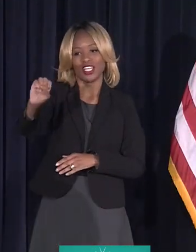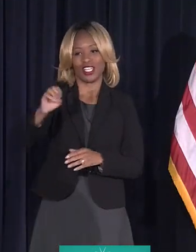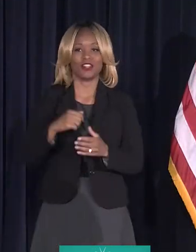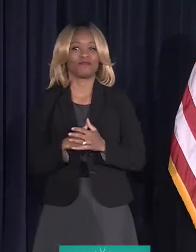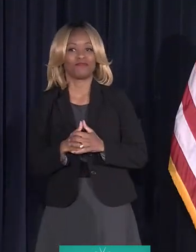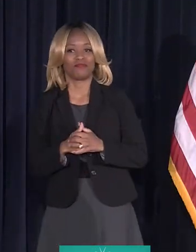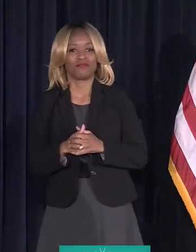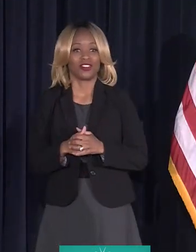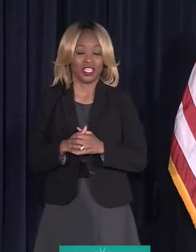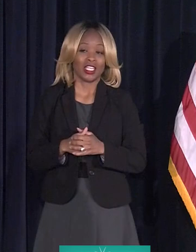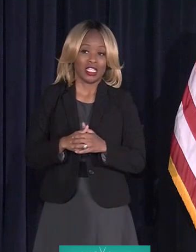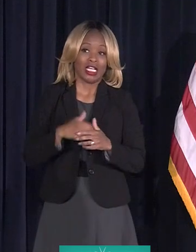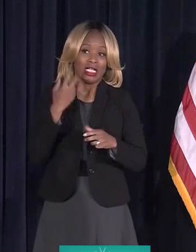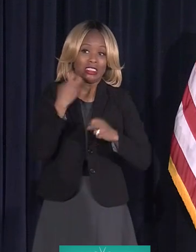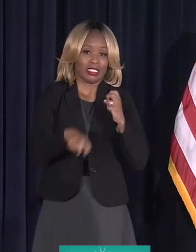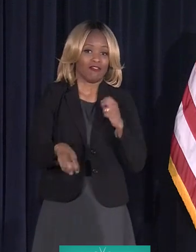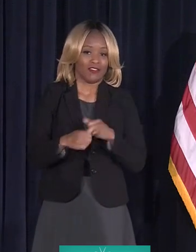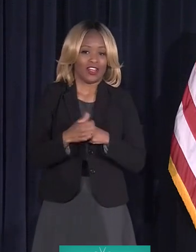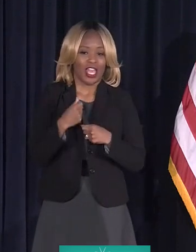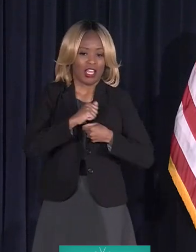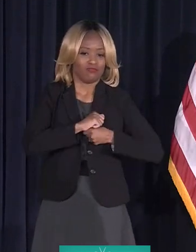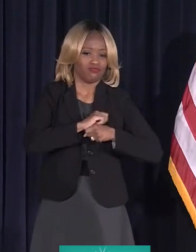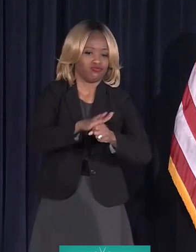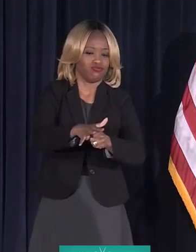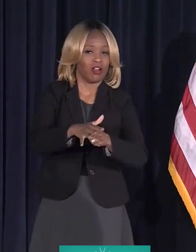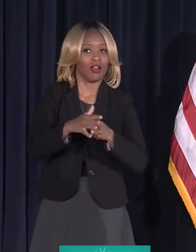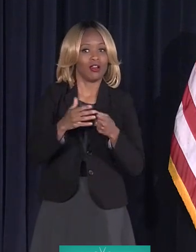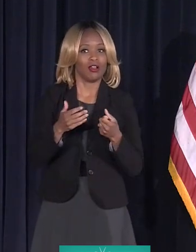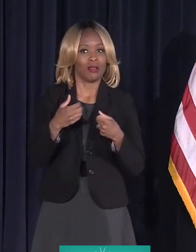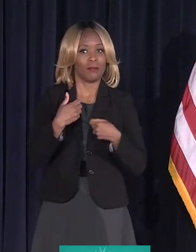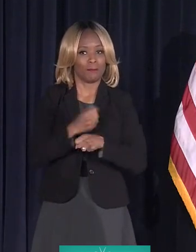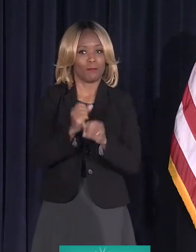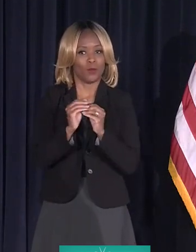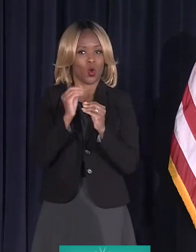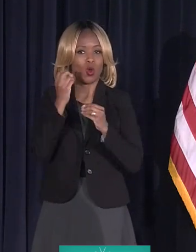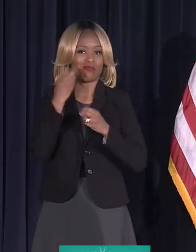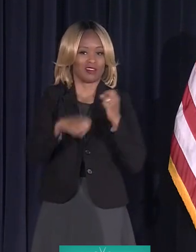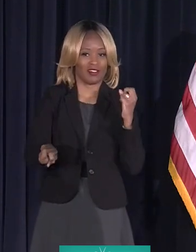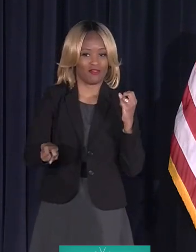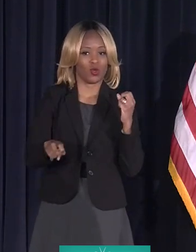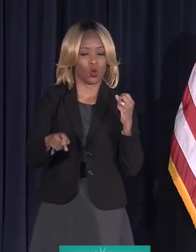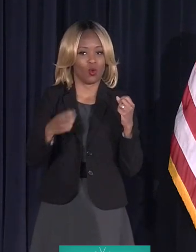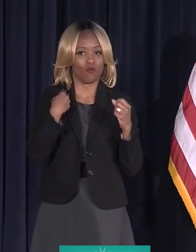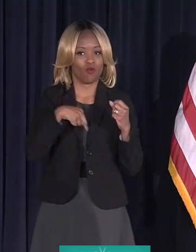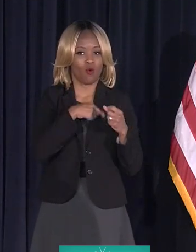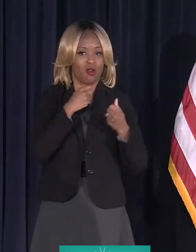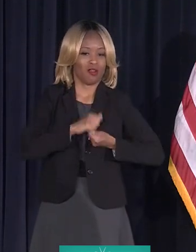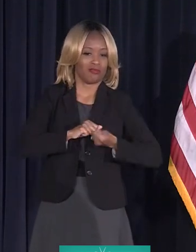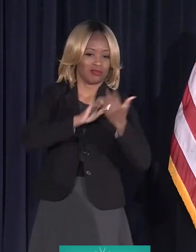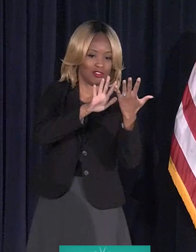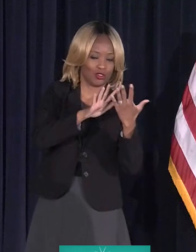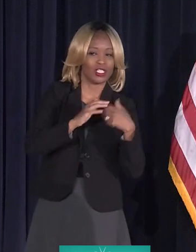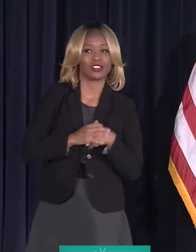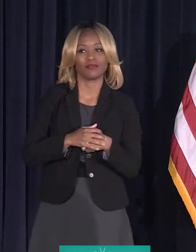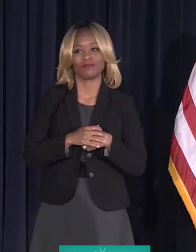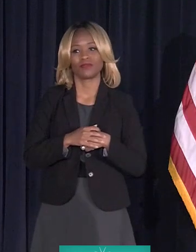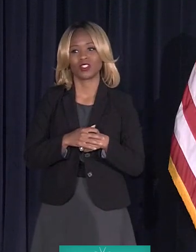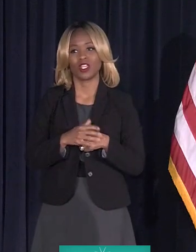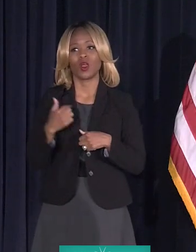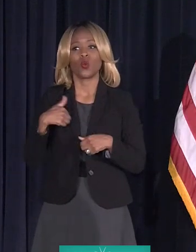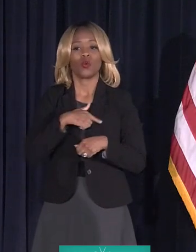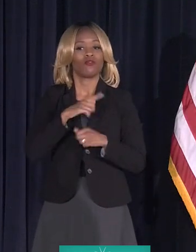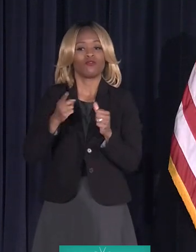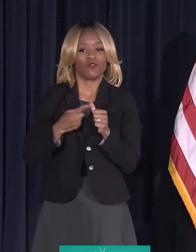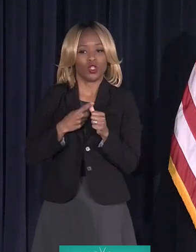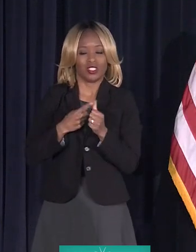This is a tough one, and COVID has made it especially difficult for us to address this. We need to collect the